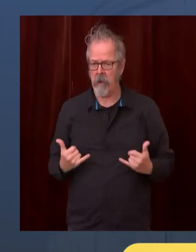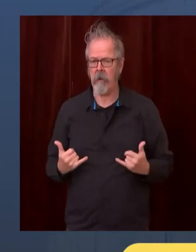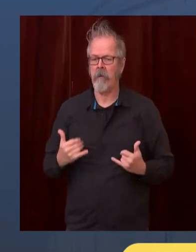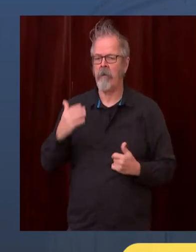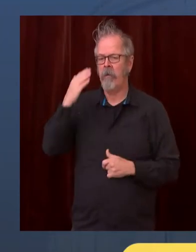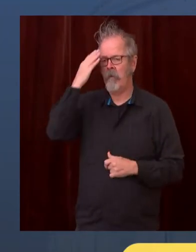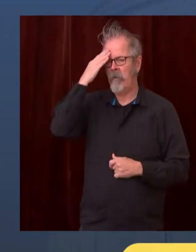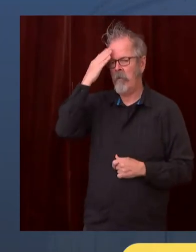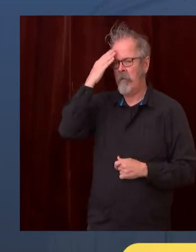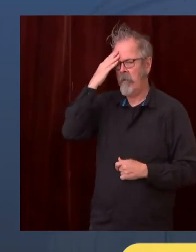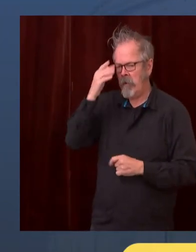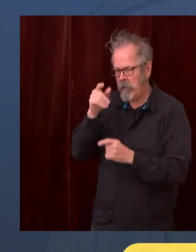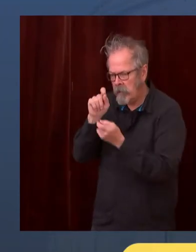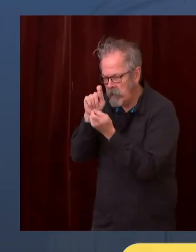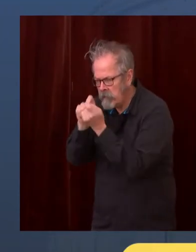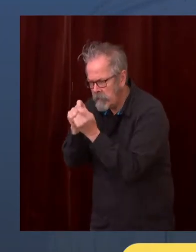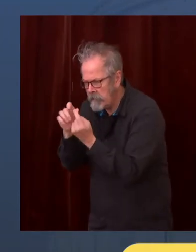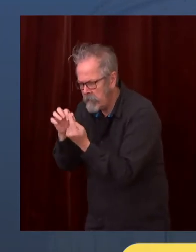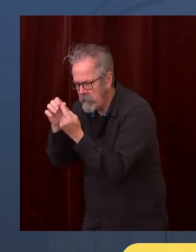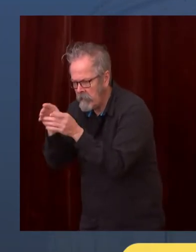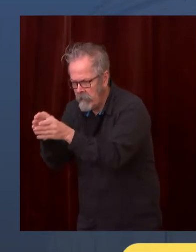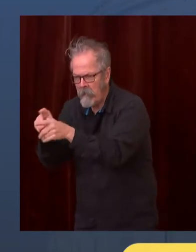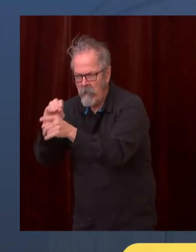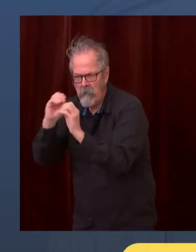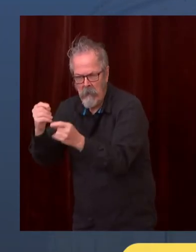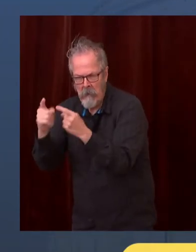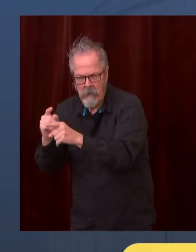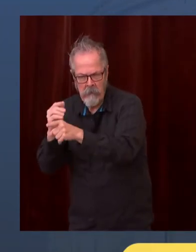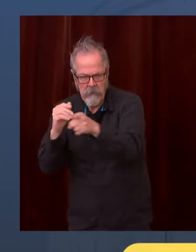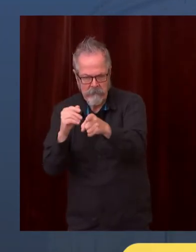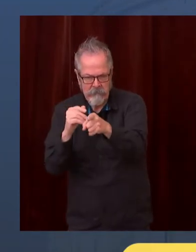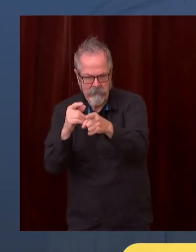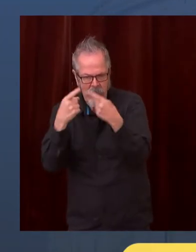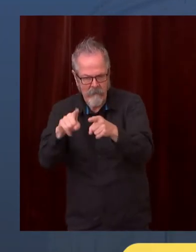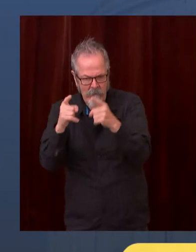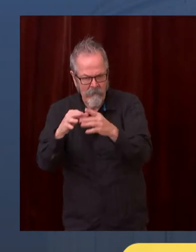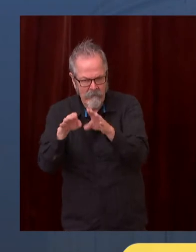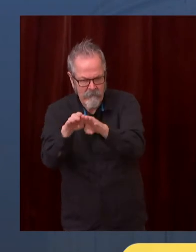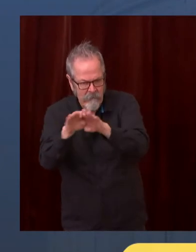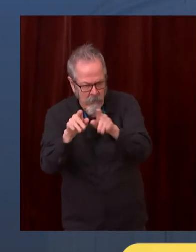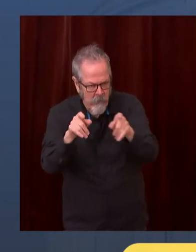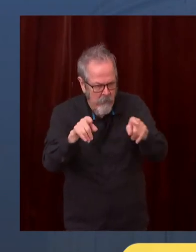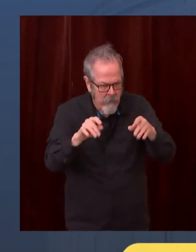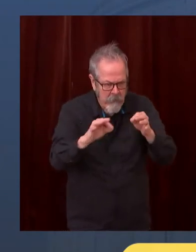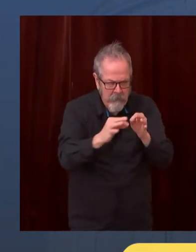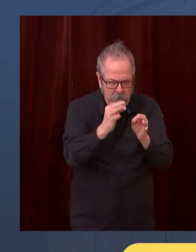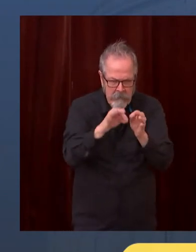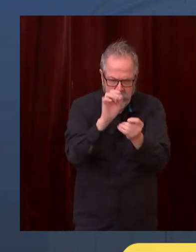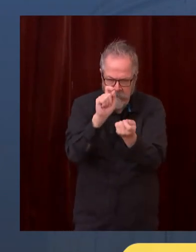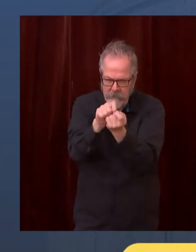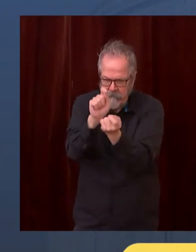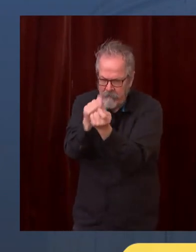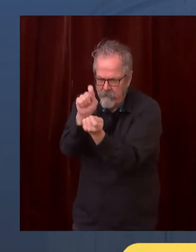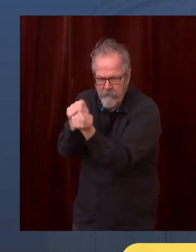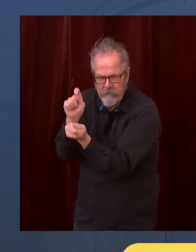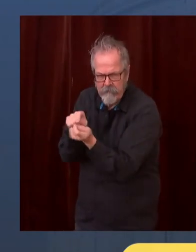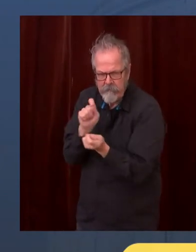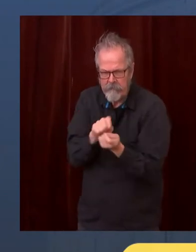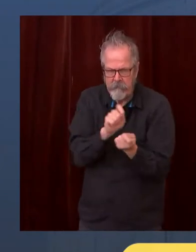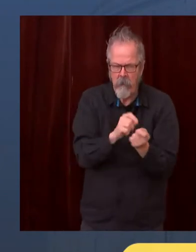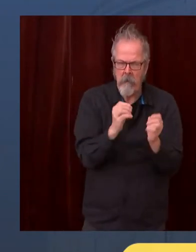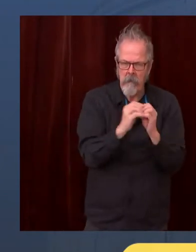rule than we used in March. And I want to thank the many partners we've talked to